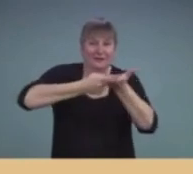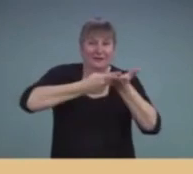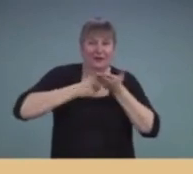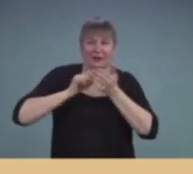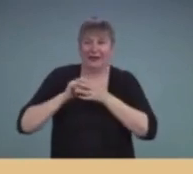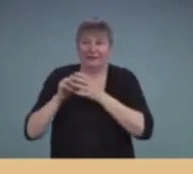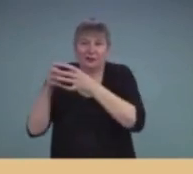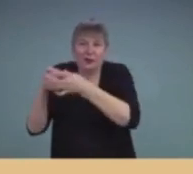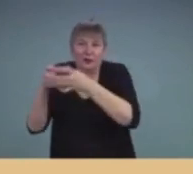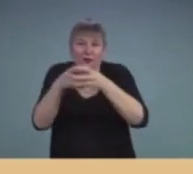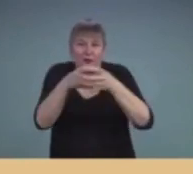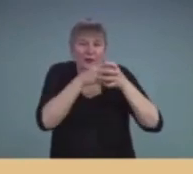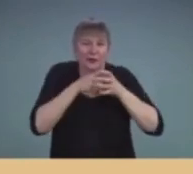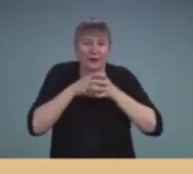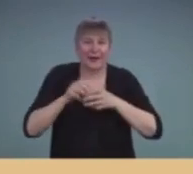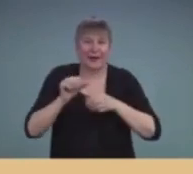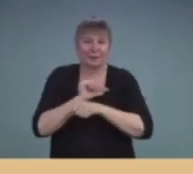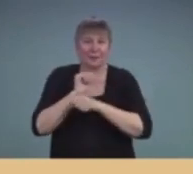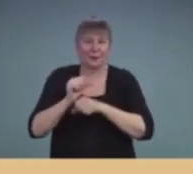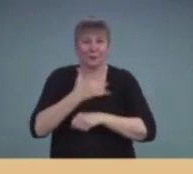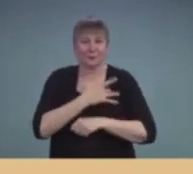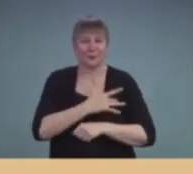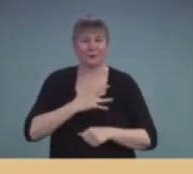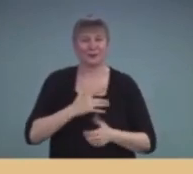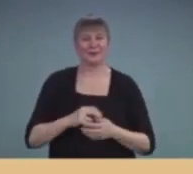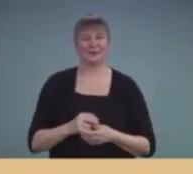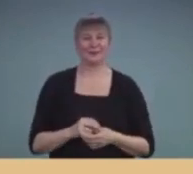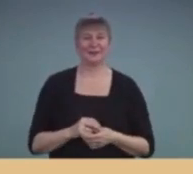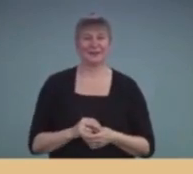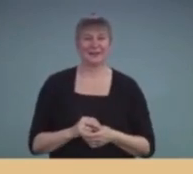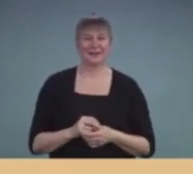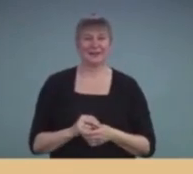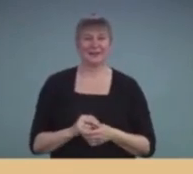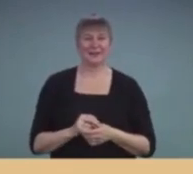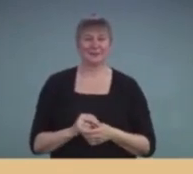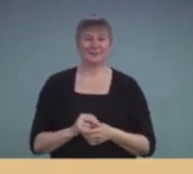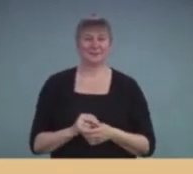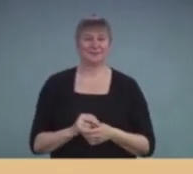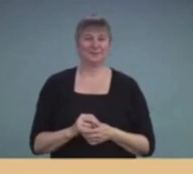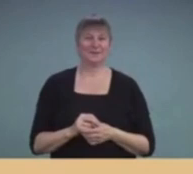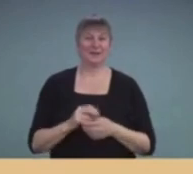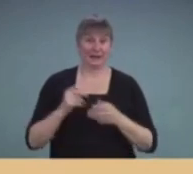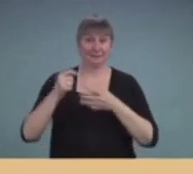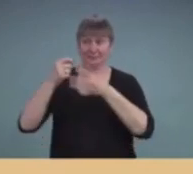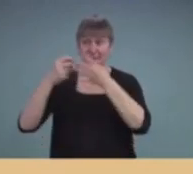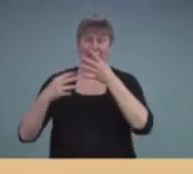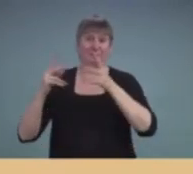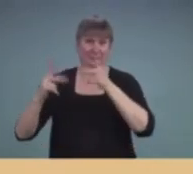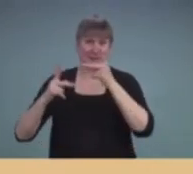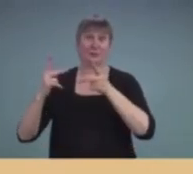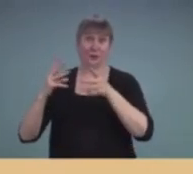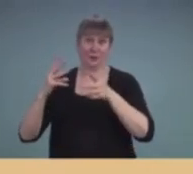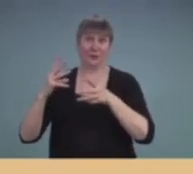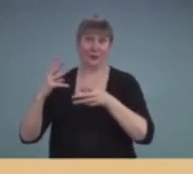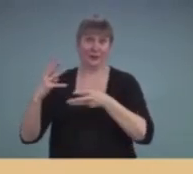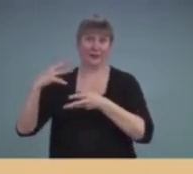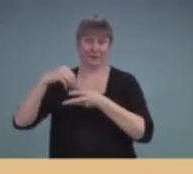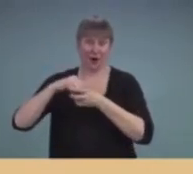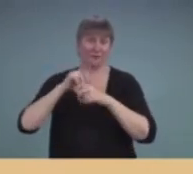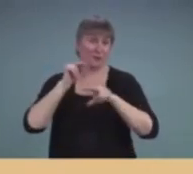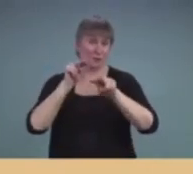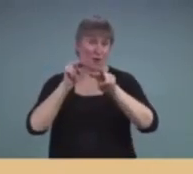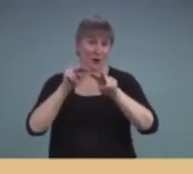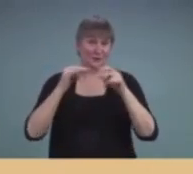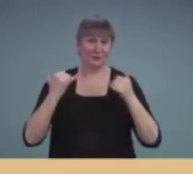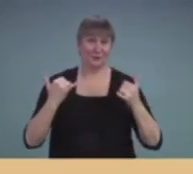cohorts all over the province. We had a great number of people joining us today. And